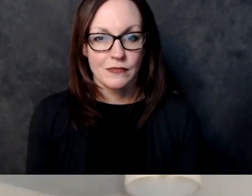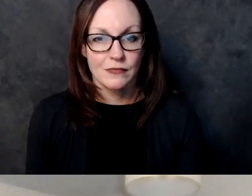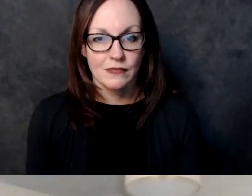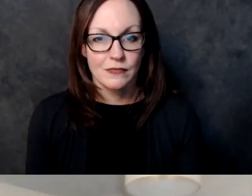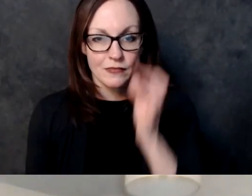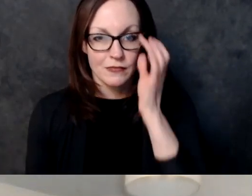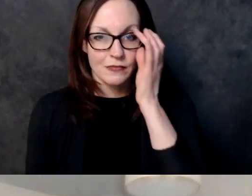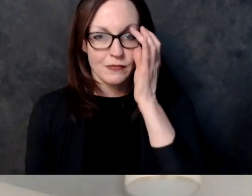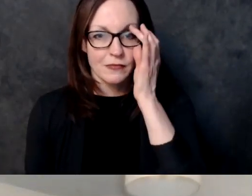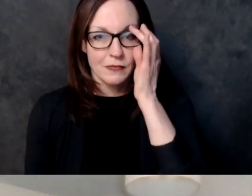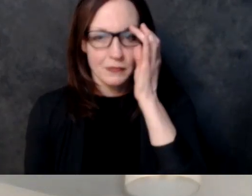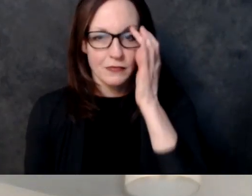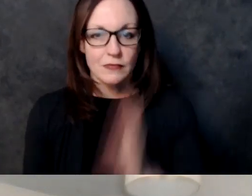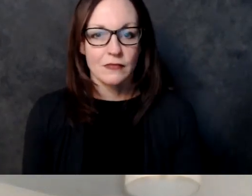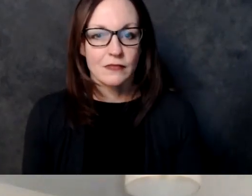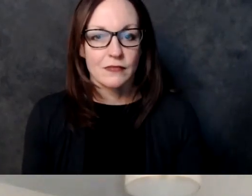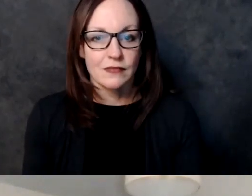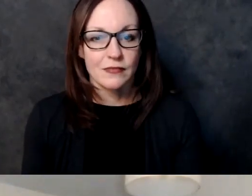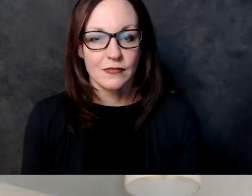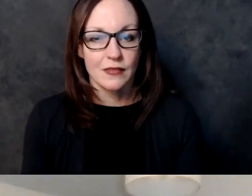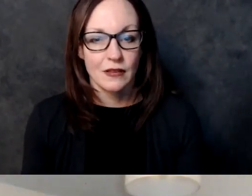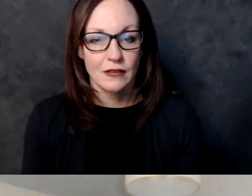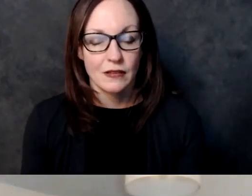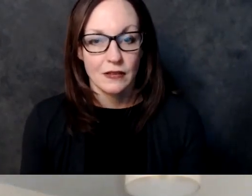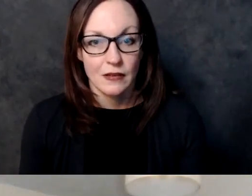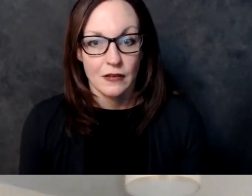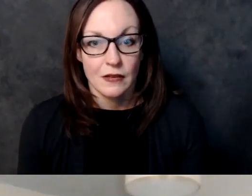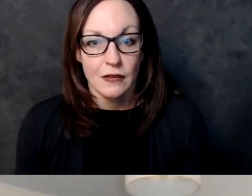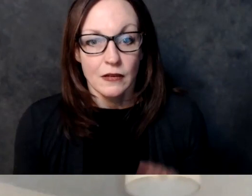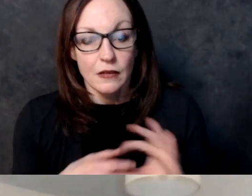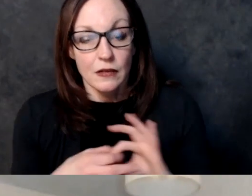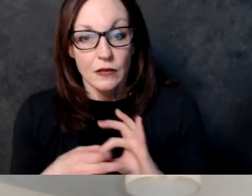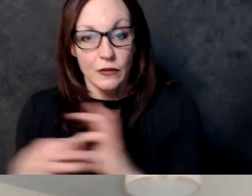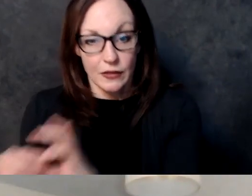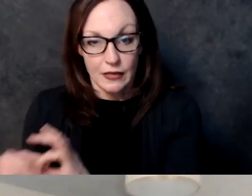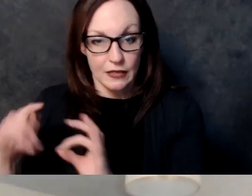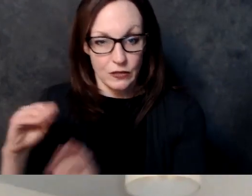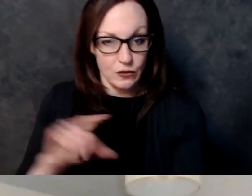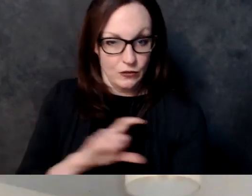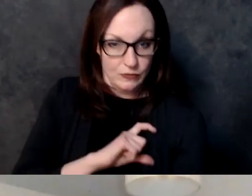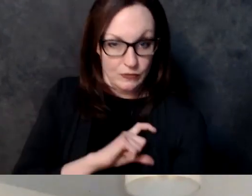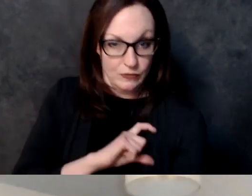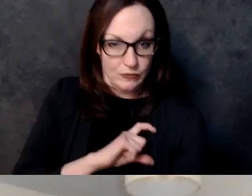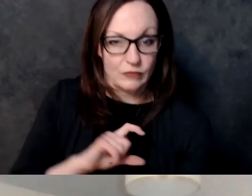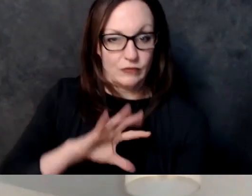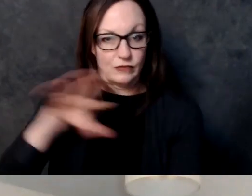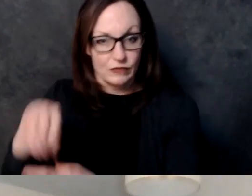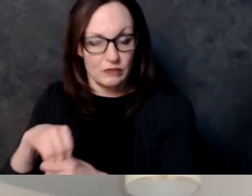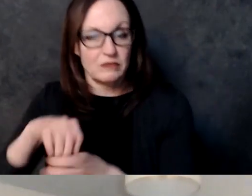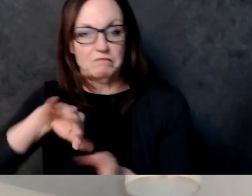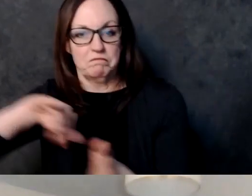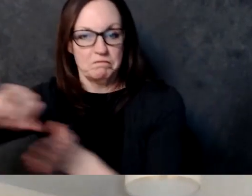uh yes absolutely um and although recycling is an essential tool in fighting waste it's not